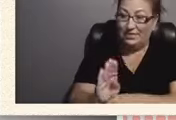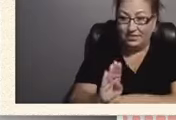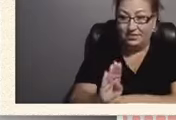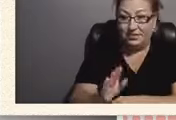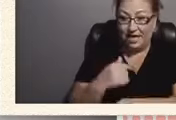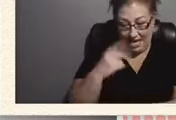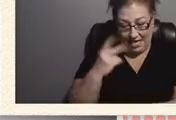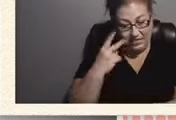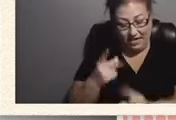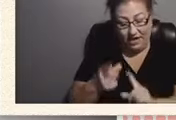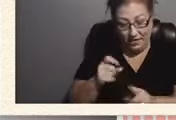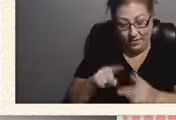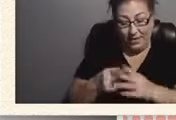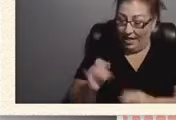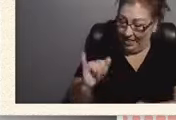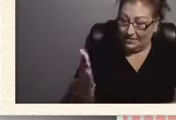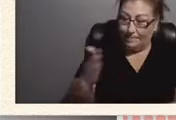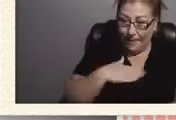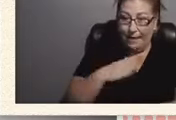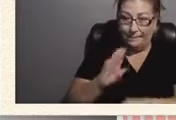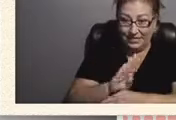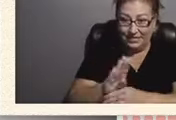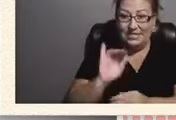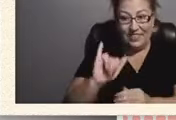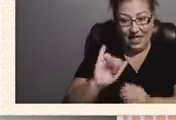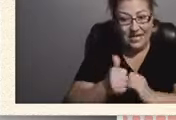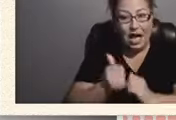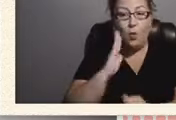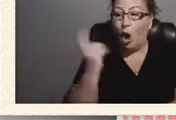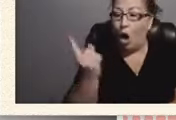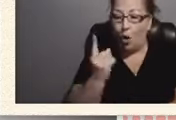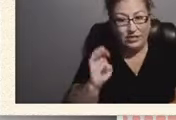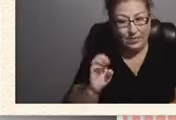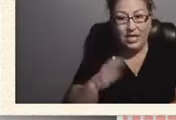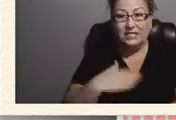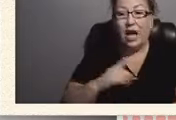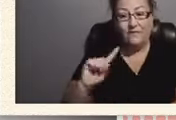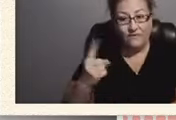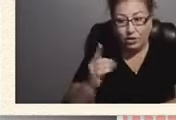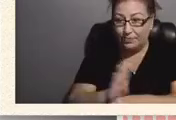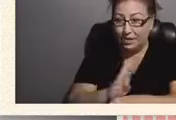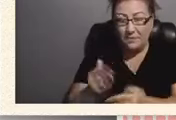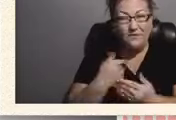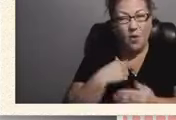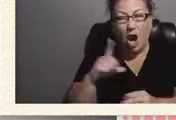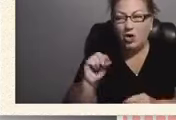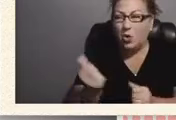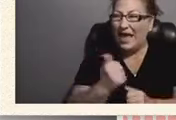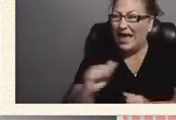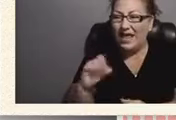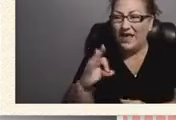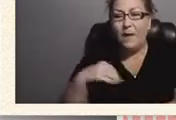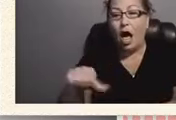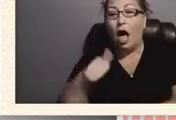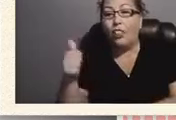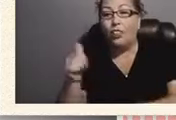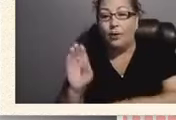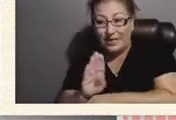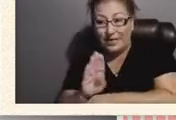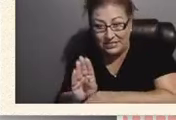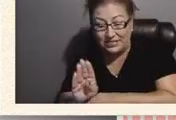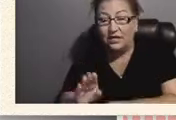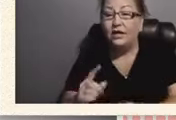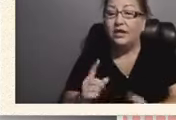and that's how it will always be. He's my first business. Before I go do any of my other business, sometimes I'm not to school